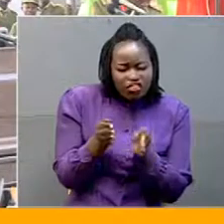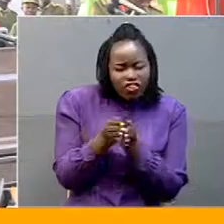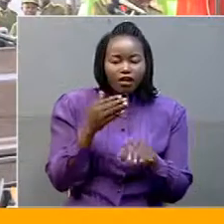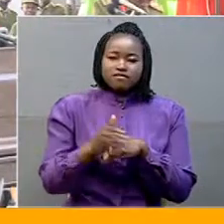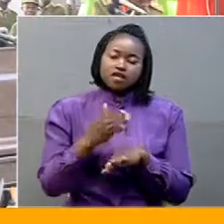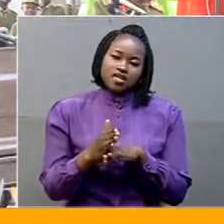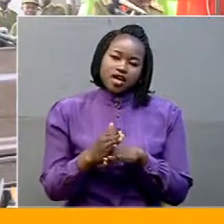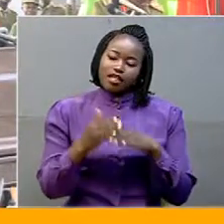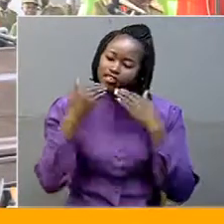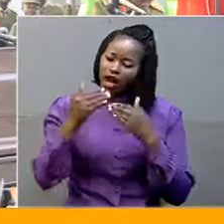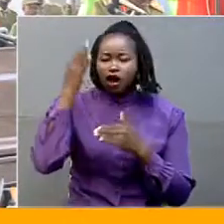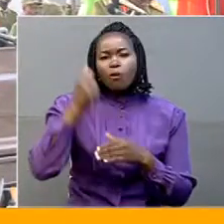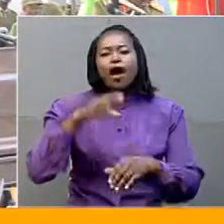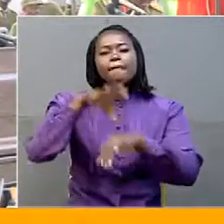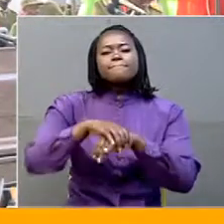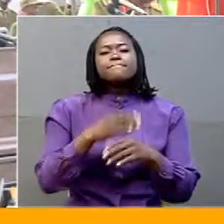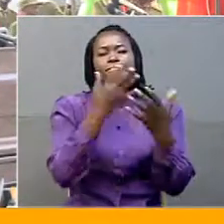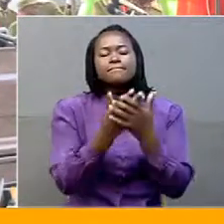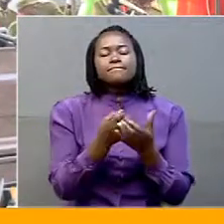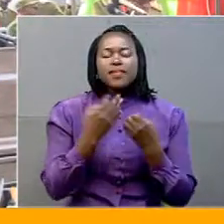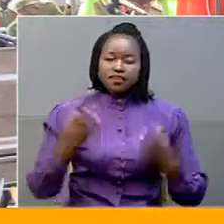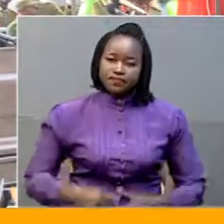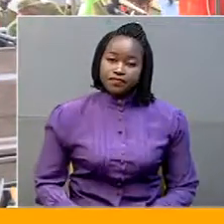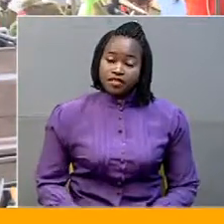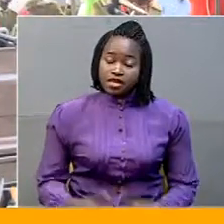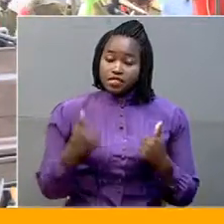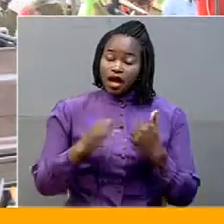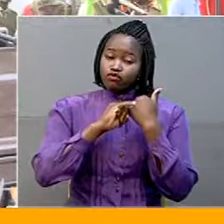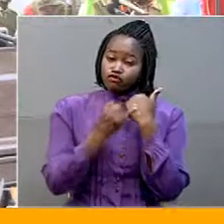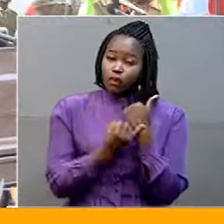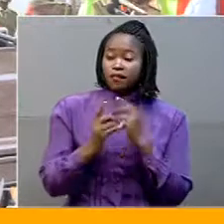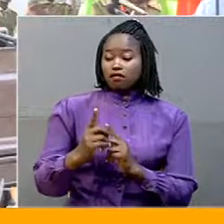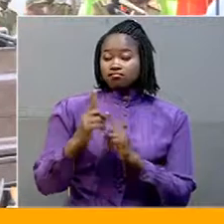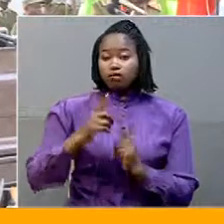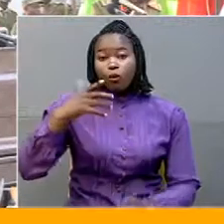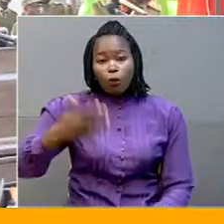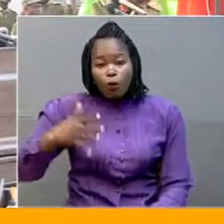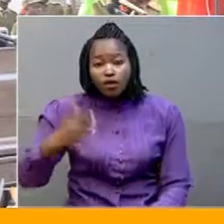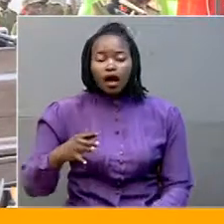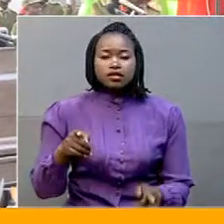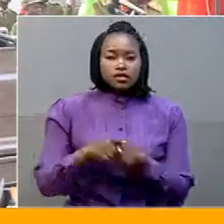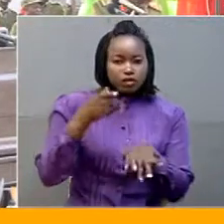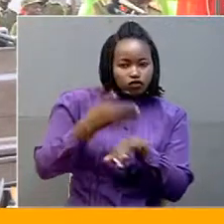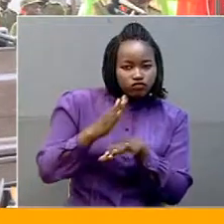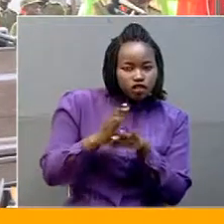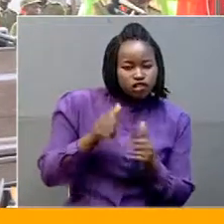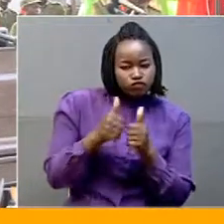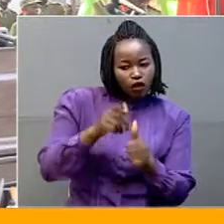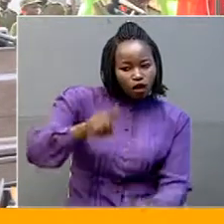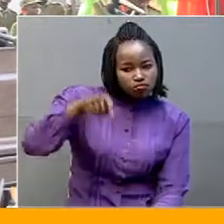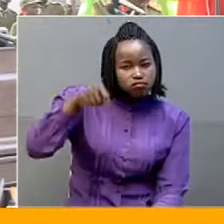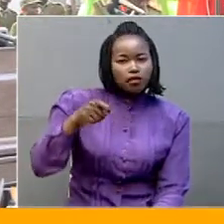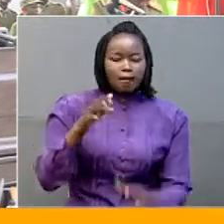will be easier. The job of guarding the fisheries will be easier once we